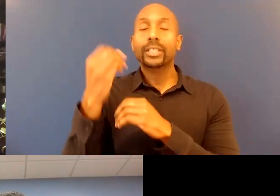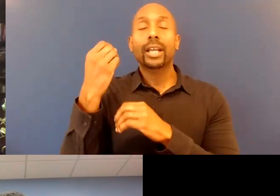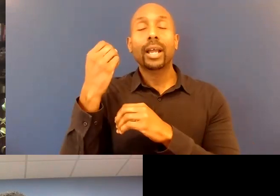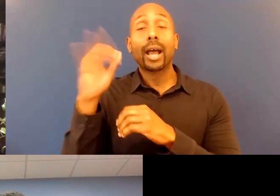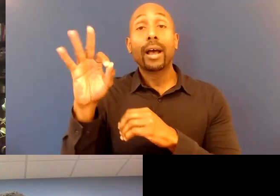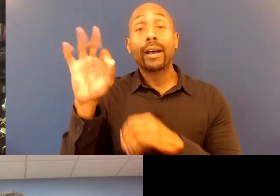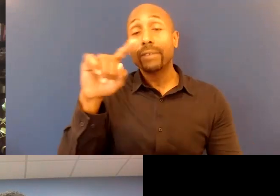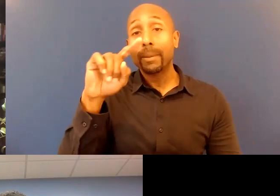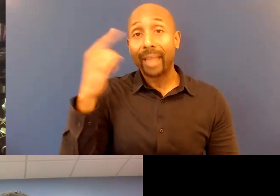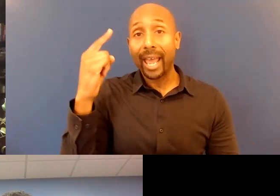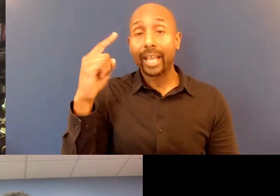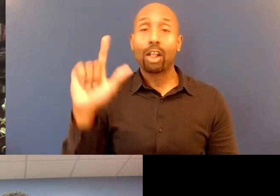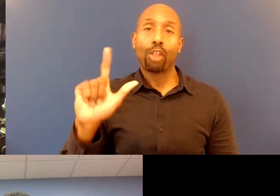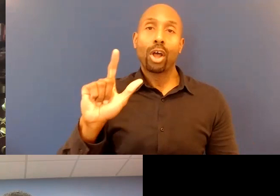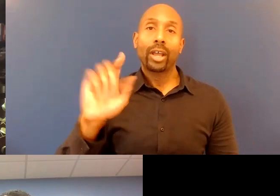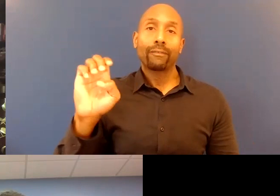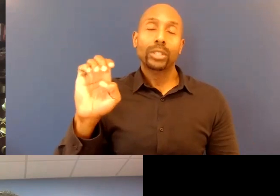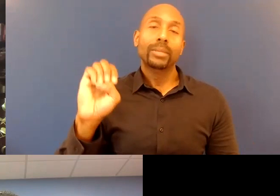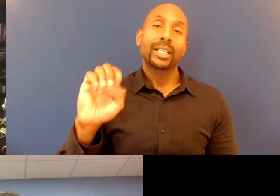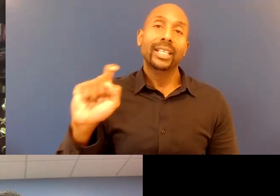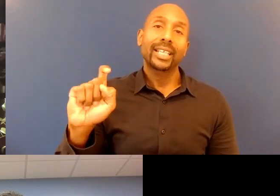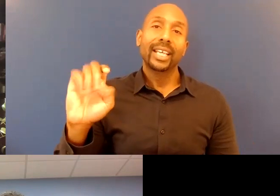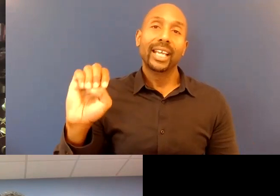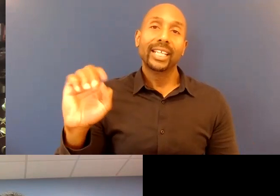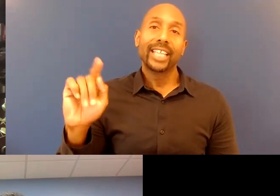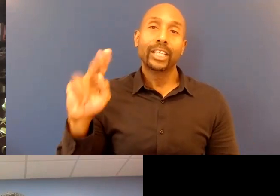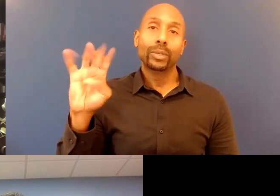would like to turn it over to you and thank you for joining us today.